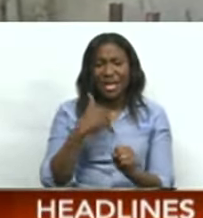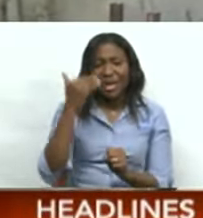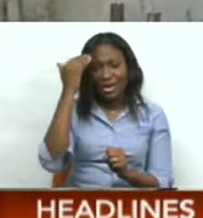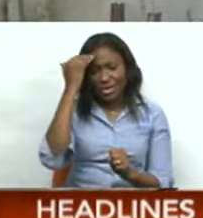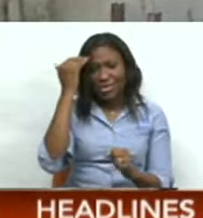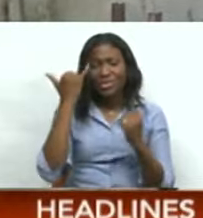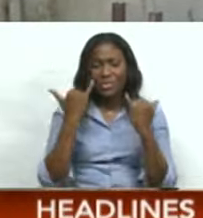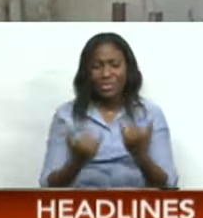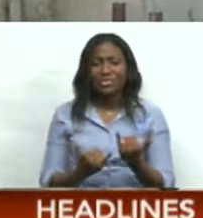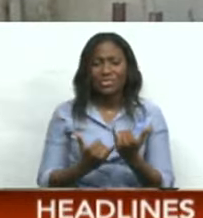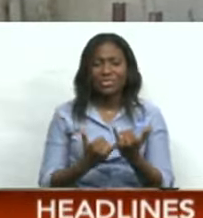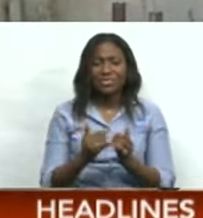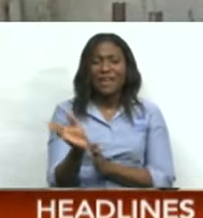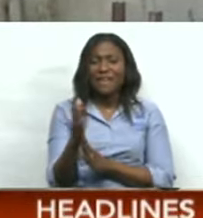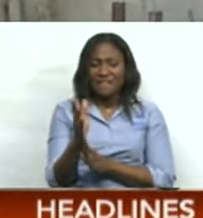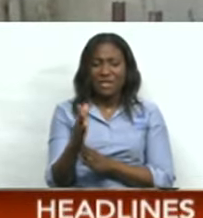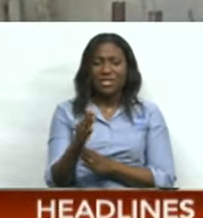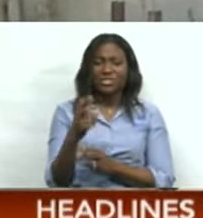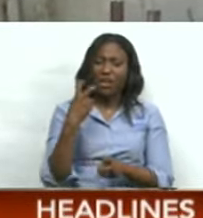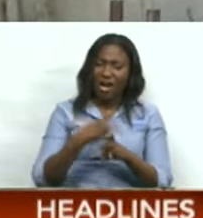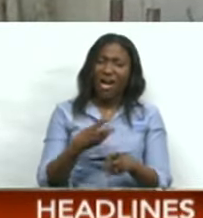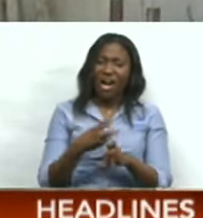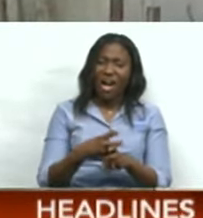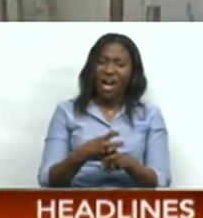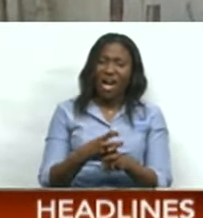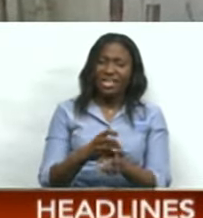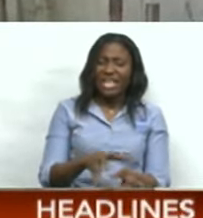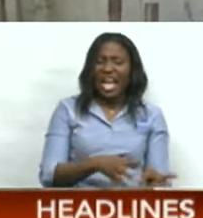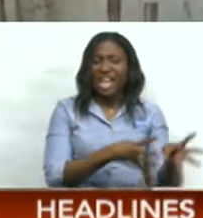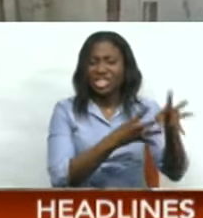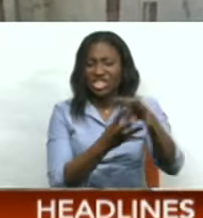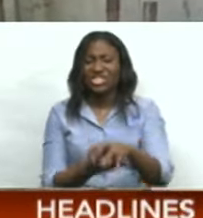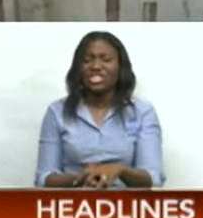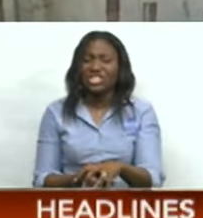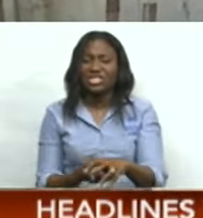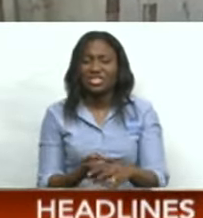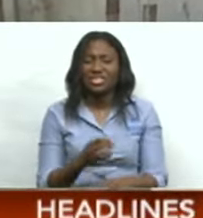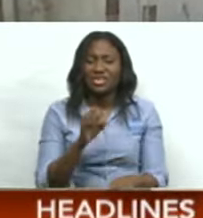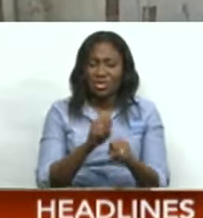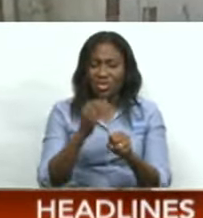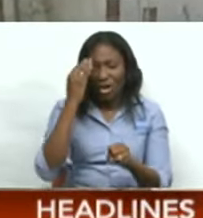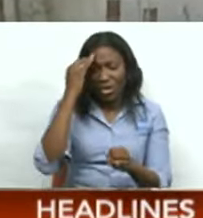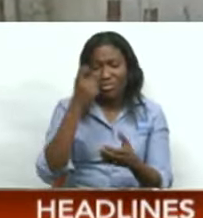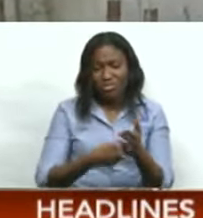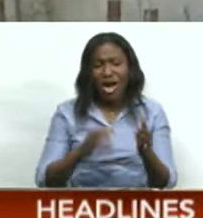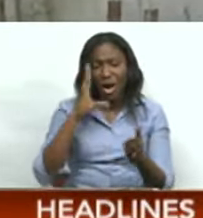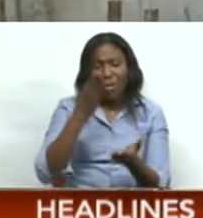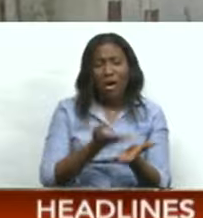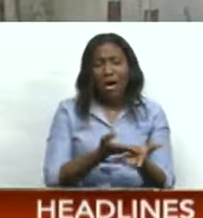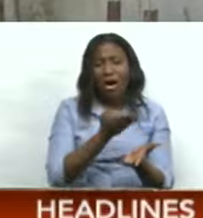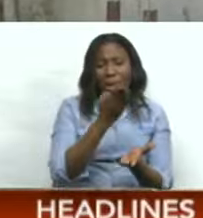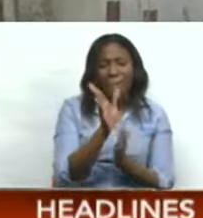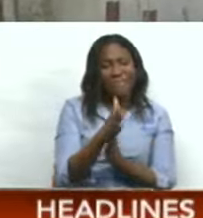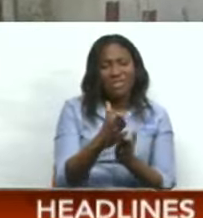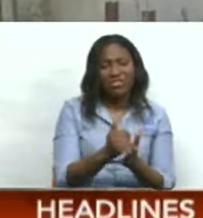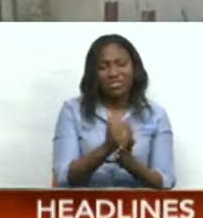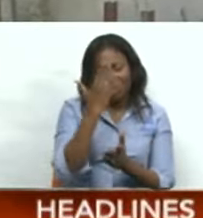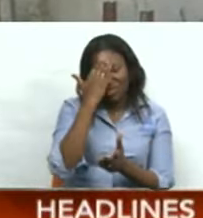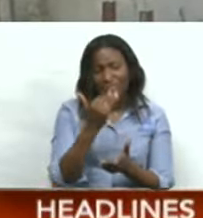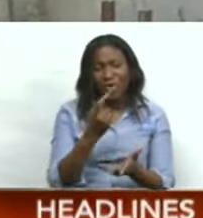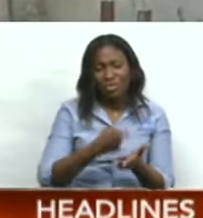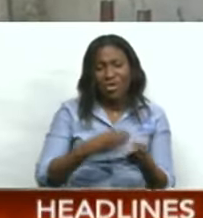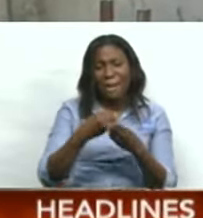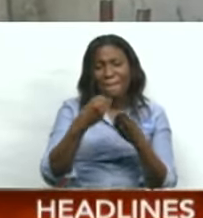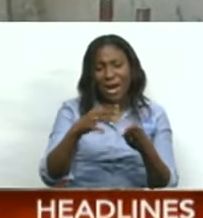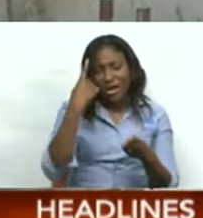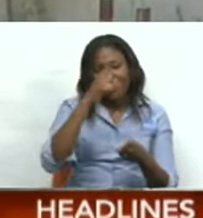Fish, right now the fish have to catch. You know, it's of scarce. We expect the price to go. That's expected. That was little use.